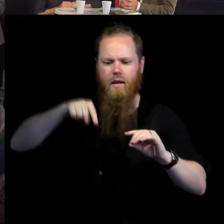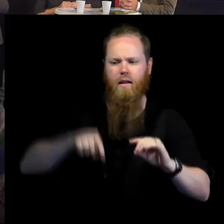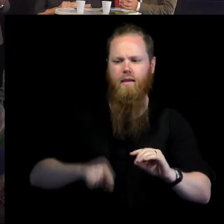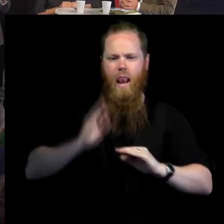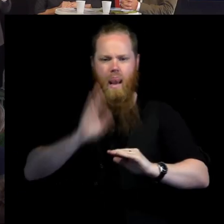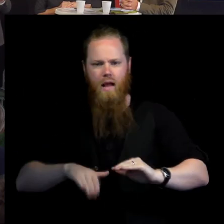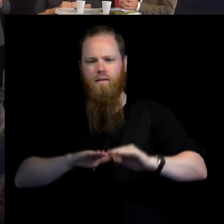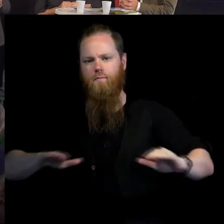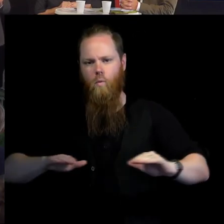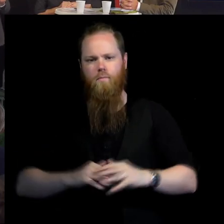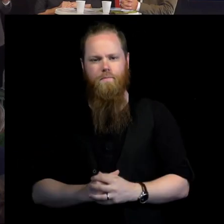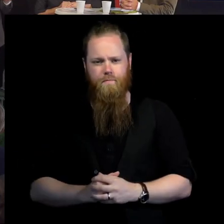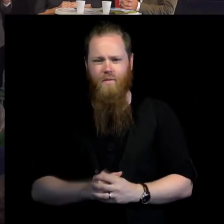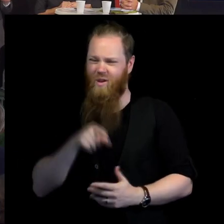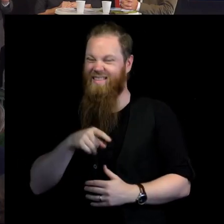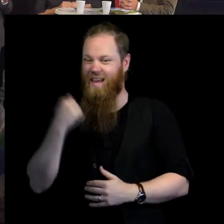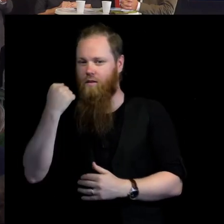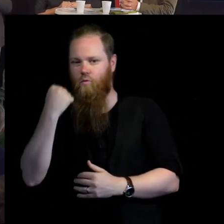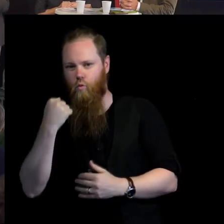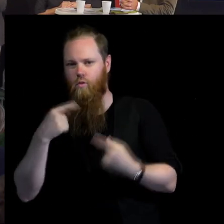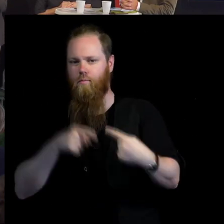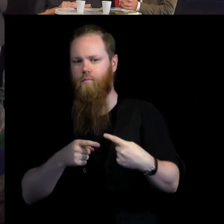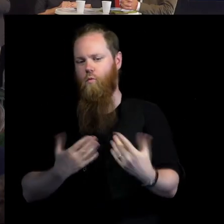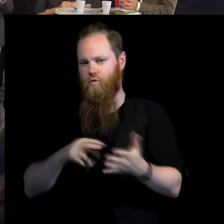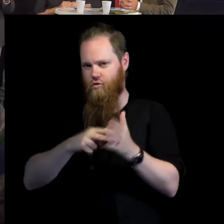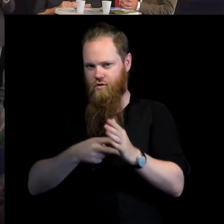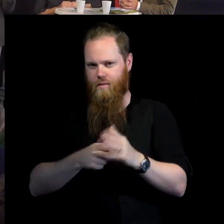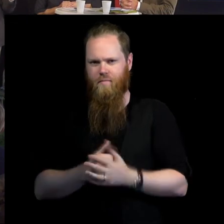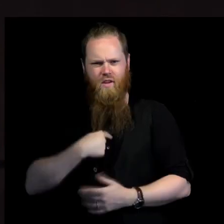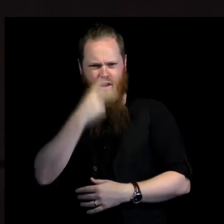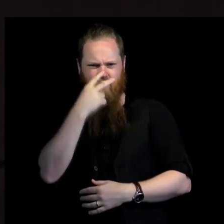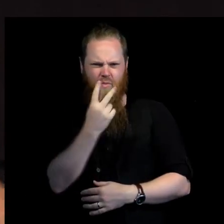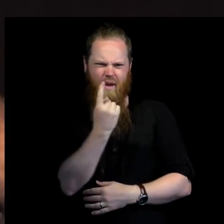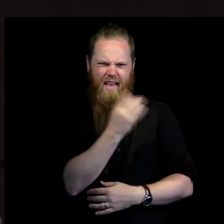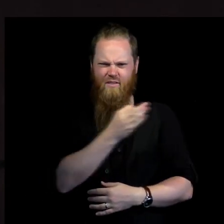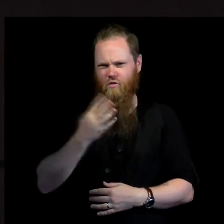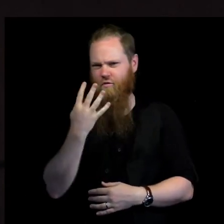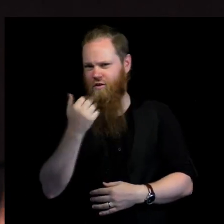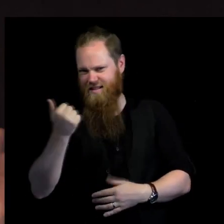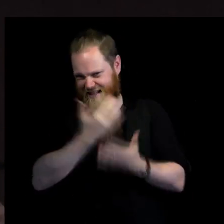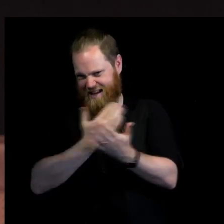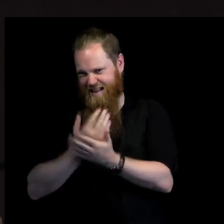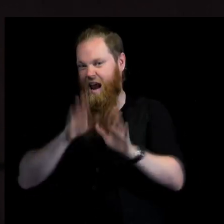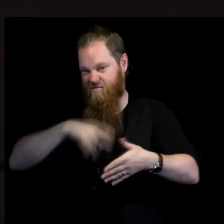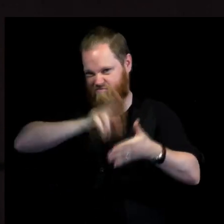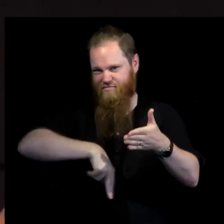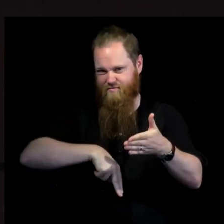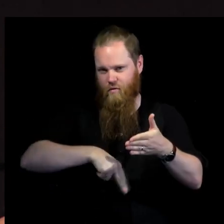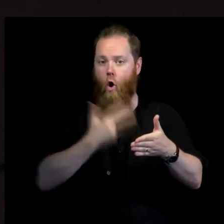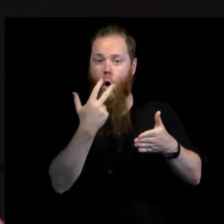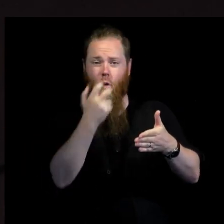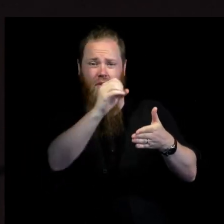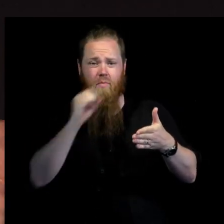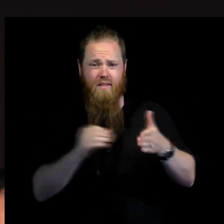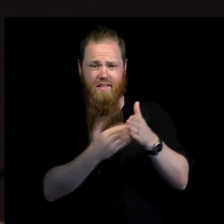think this is another threat, and I think we see it, I was looking at the 146 countries which have signed on. 80% of those who